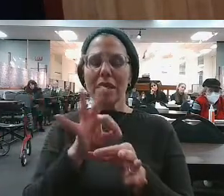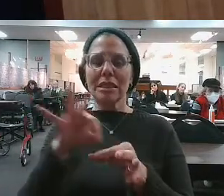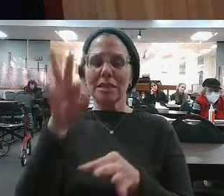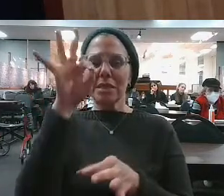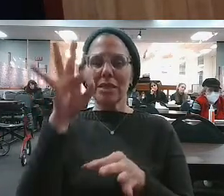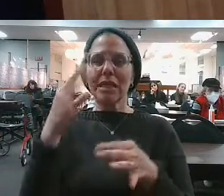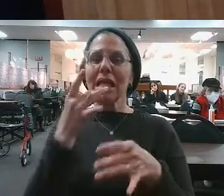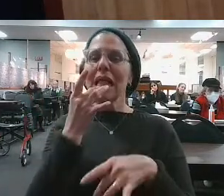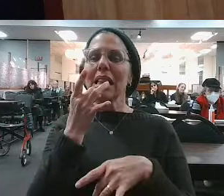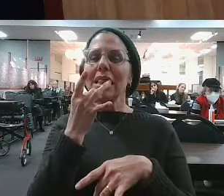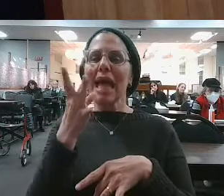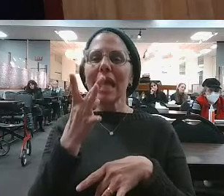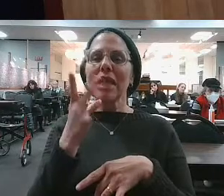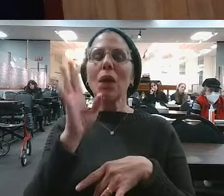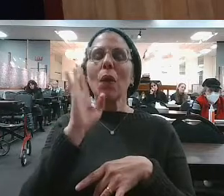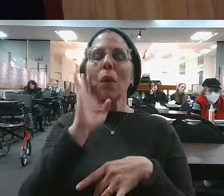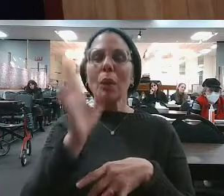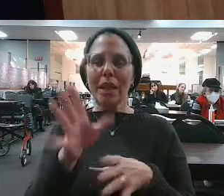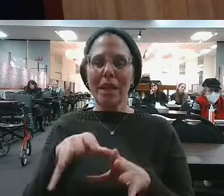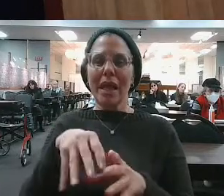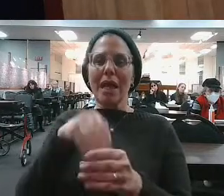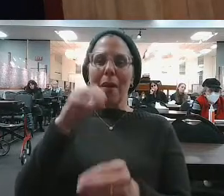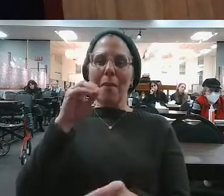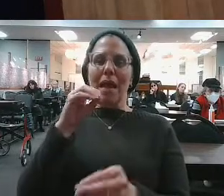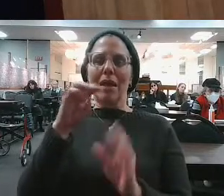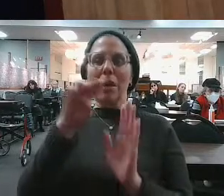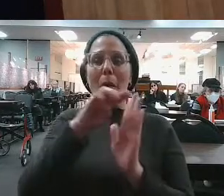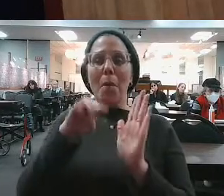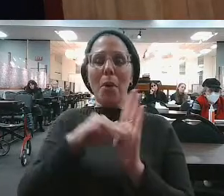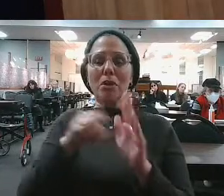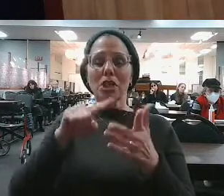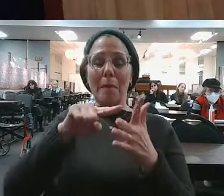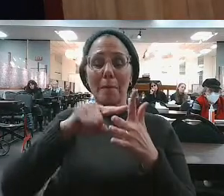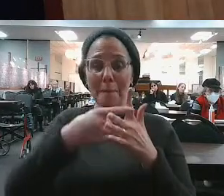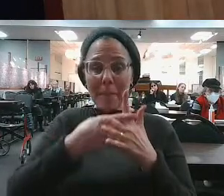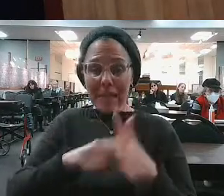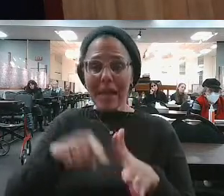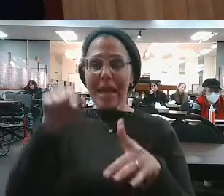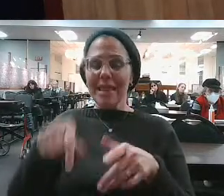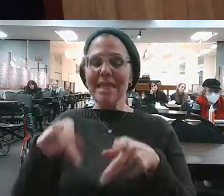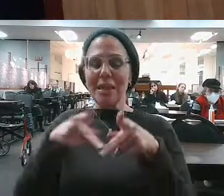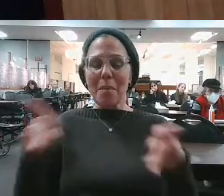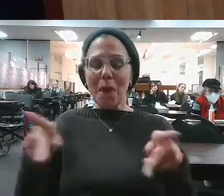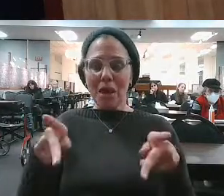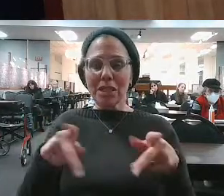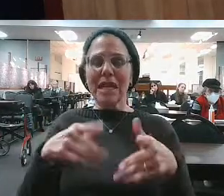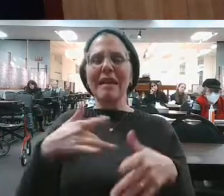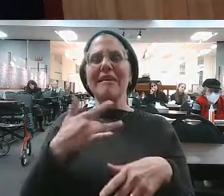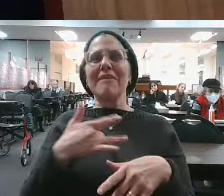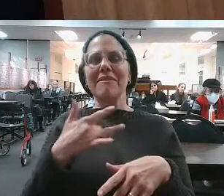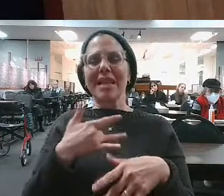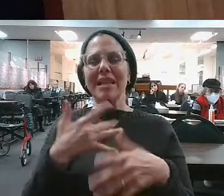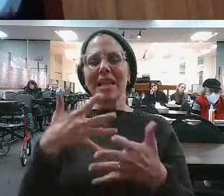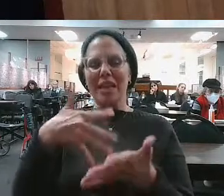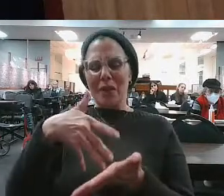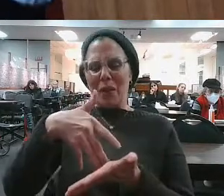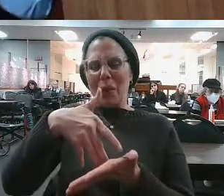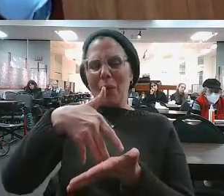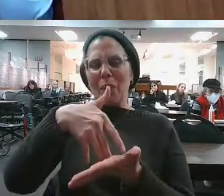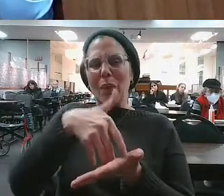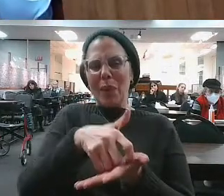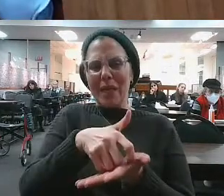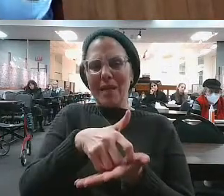luminescence and strength comes out. Moshe Rabbeinu begins parashat Tetzavah feeling meaningless and